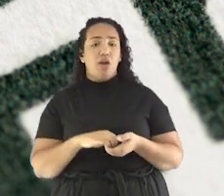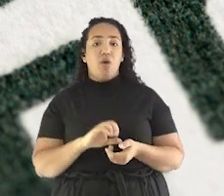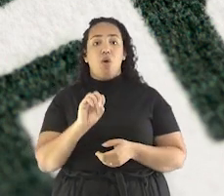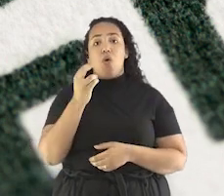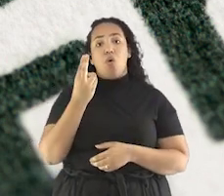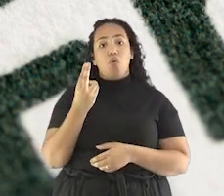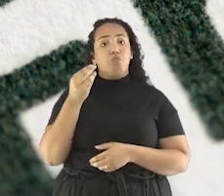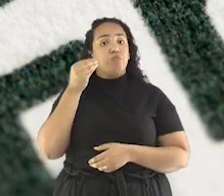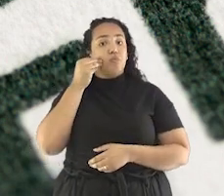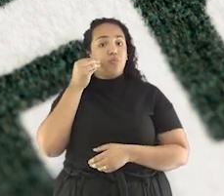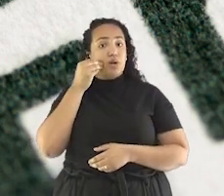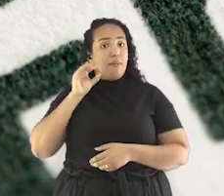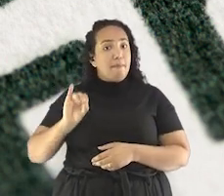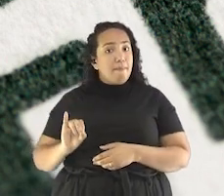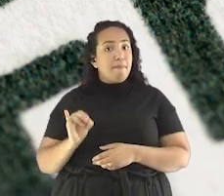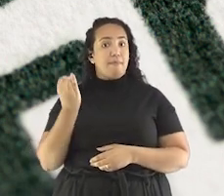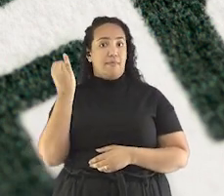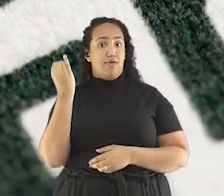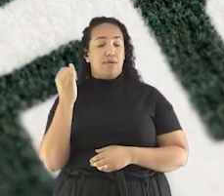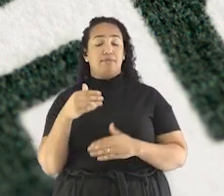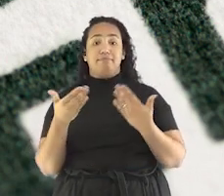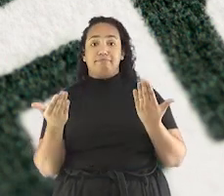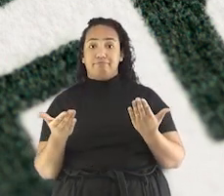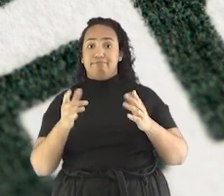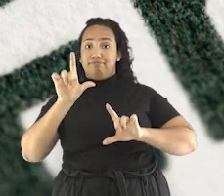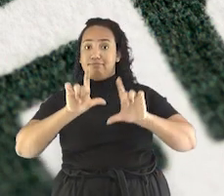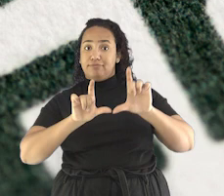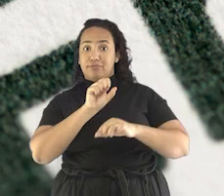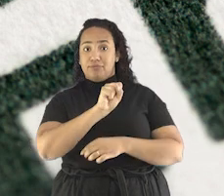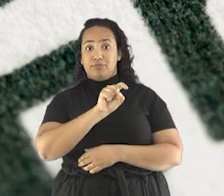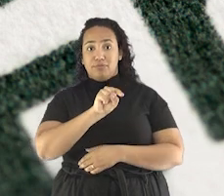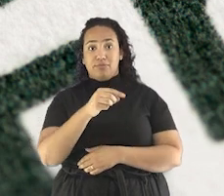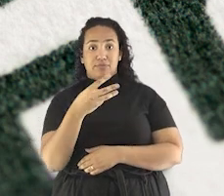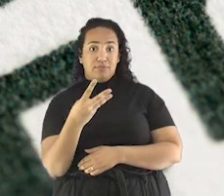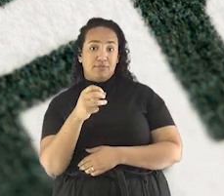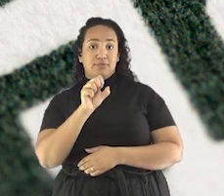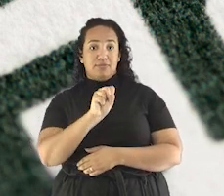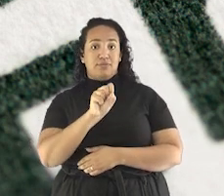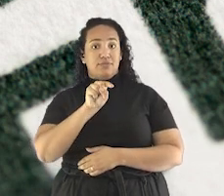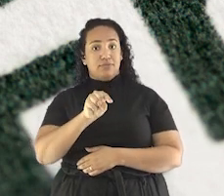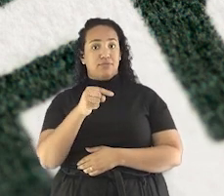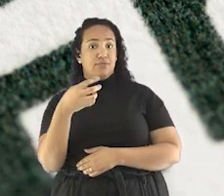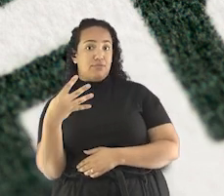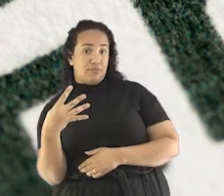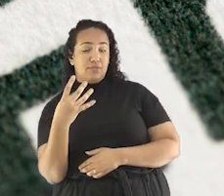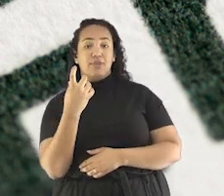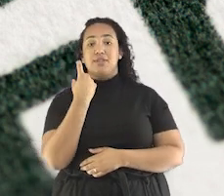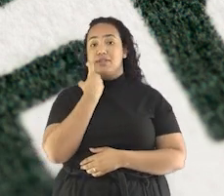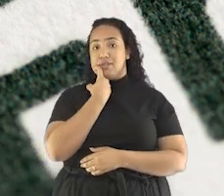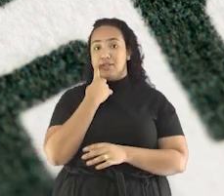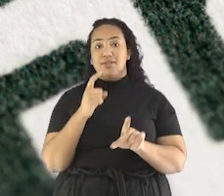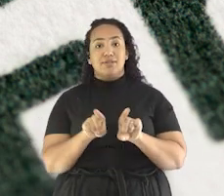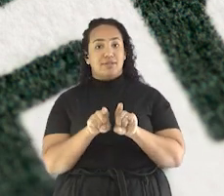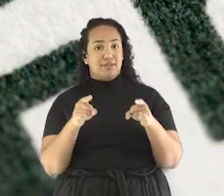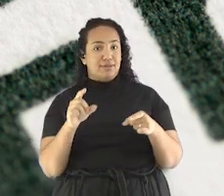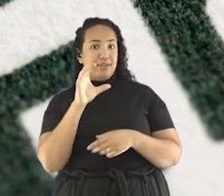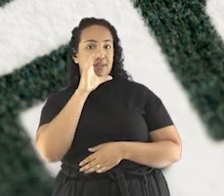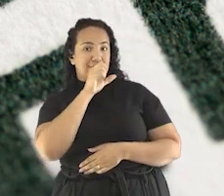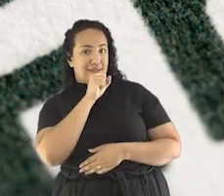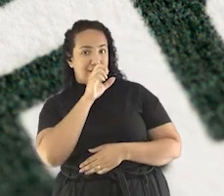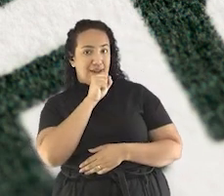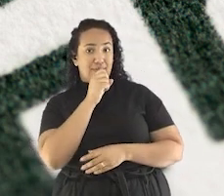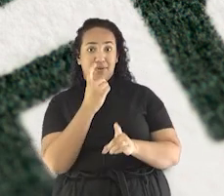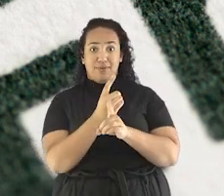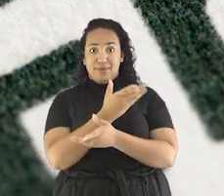opportunities in the job market? Call us at 8.3 and 8.4 channels, on Wednesdays and